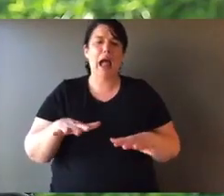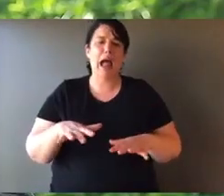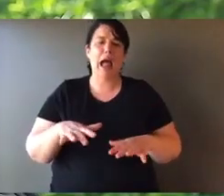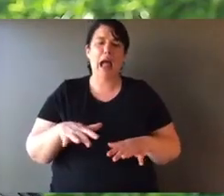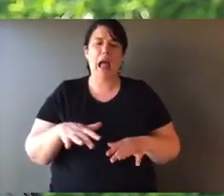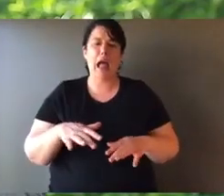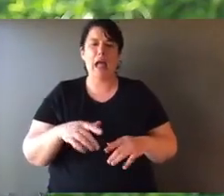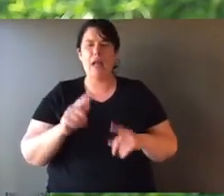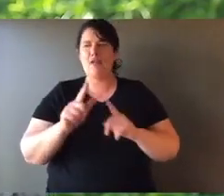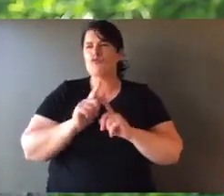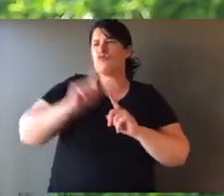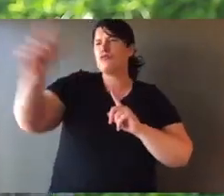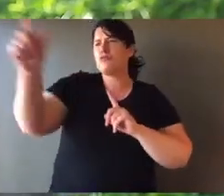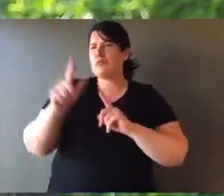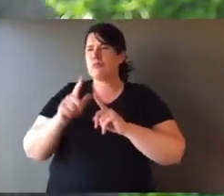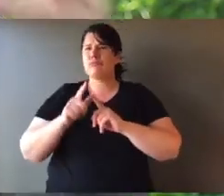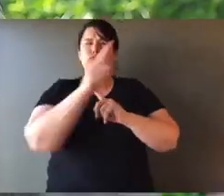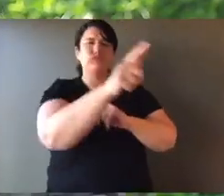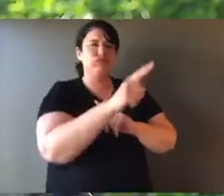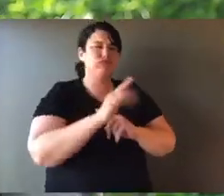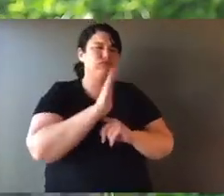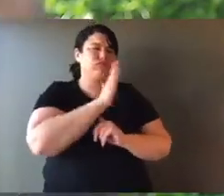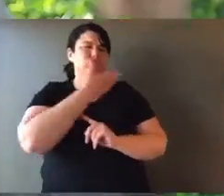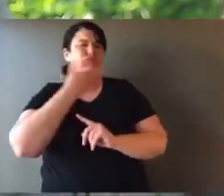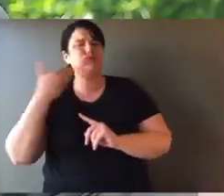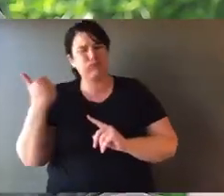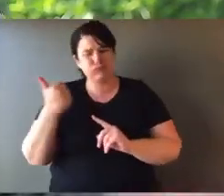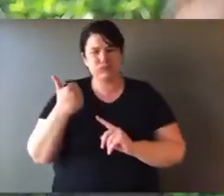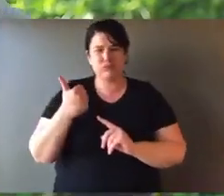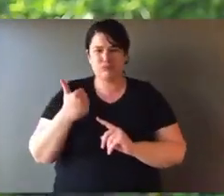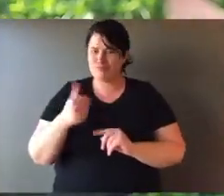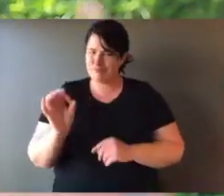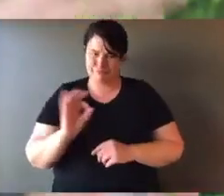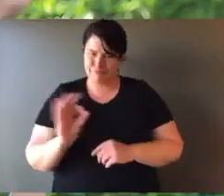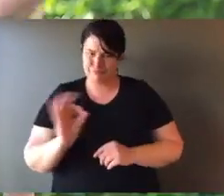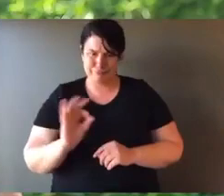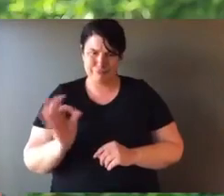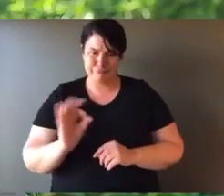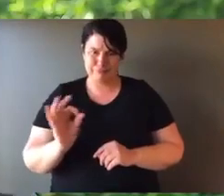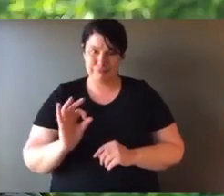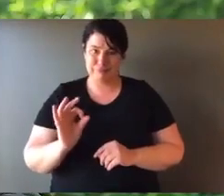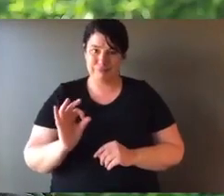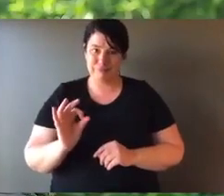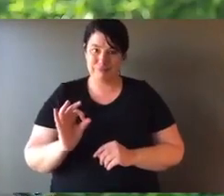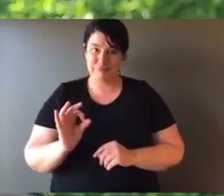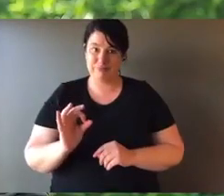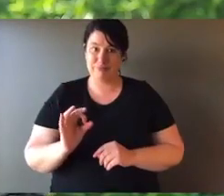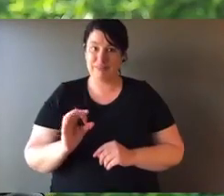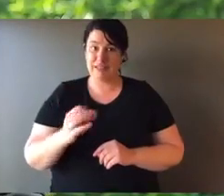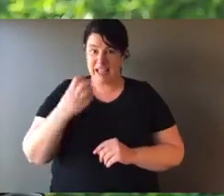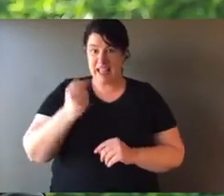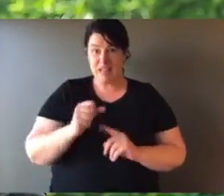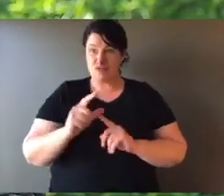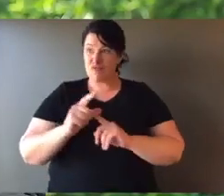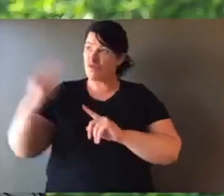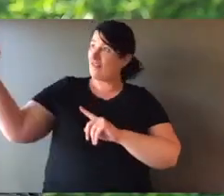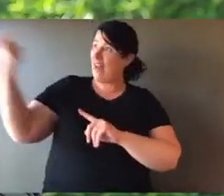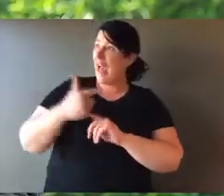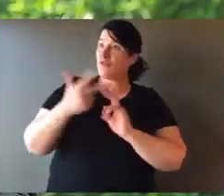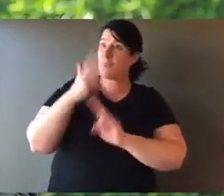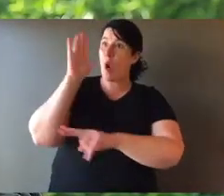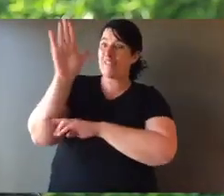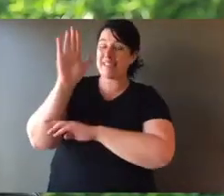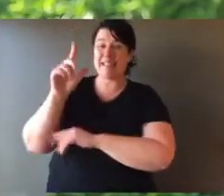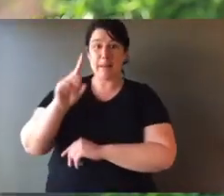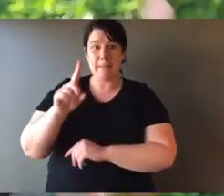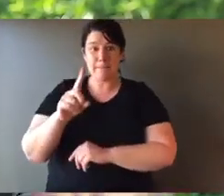Australia is, you know, rugged and remote and intact and pristine. It's not. It really